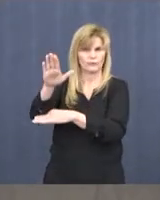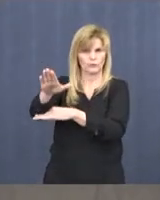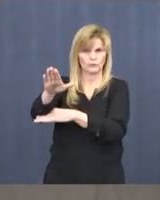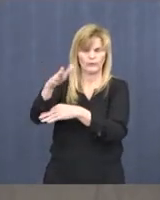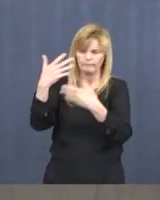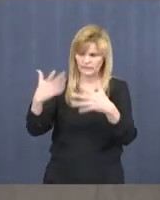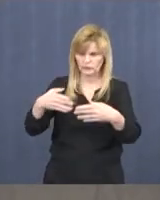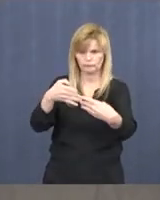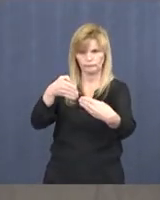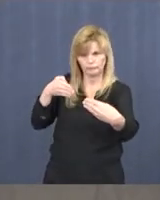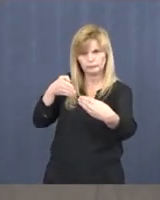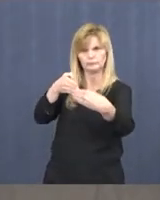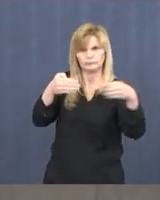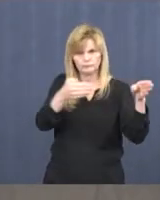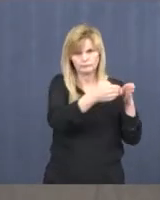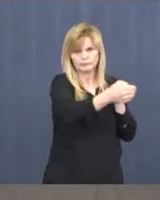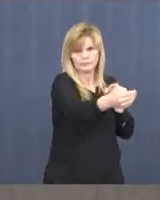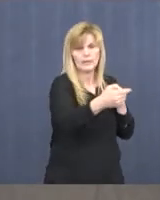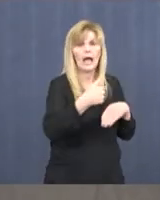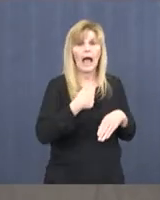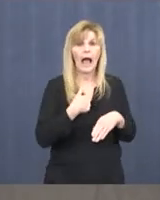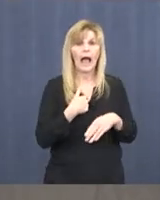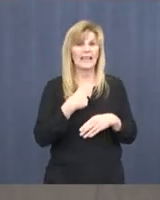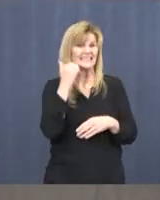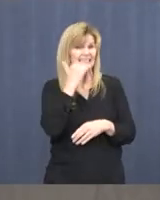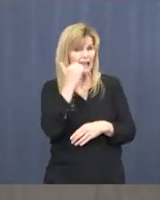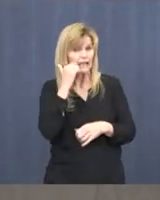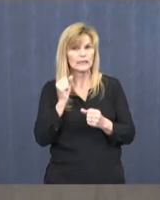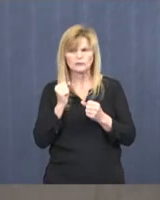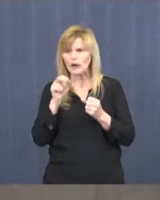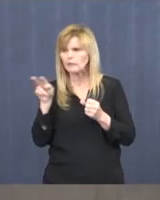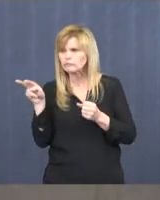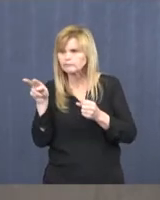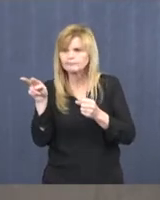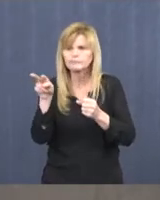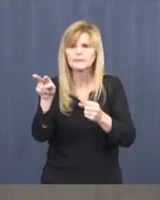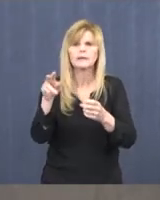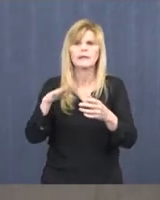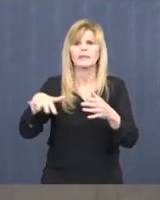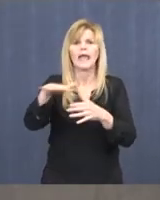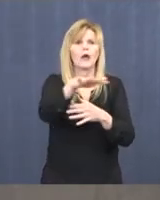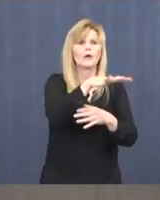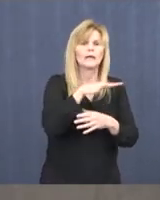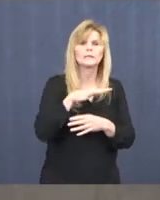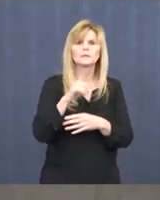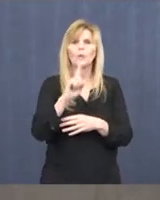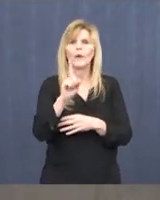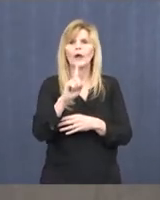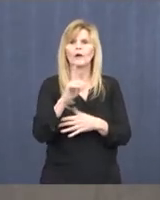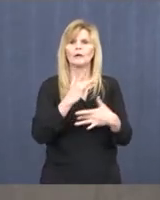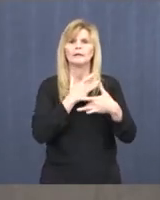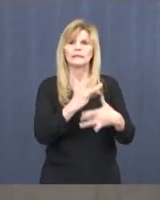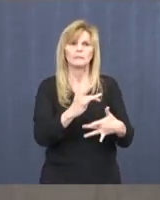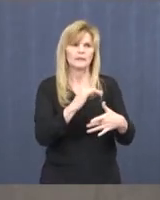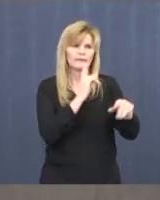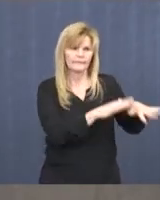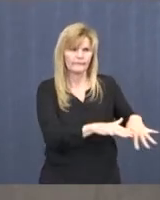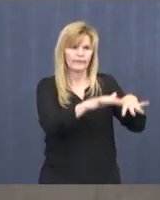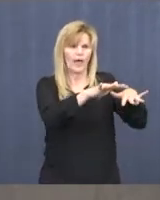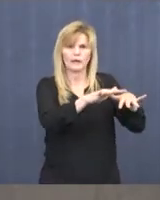So I've been doing daily drives through all of the areas that have known to give us